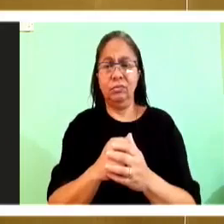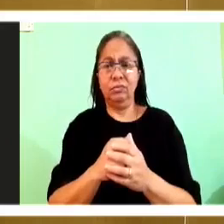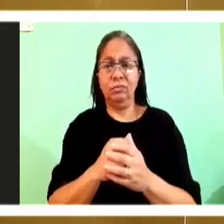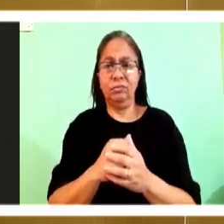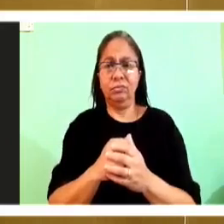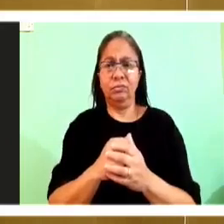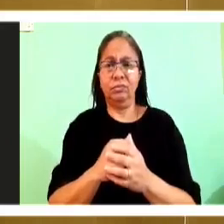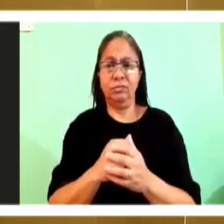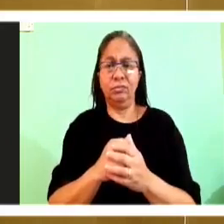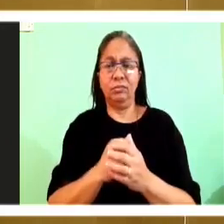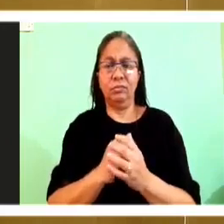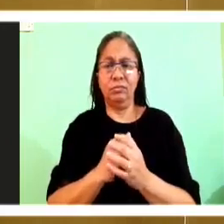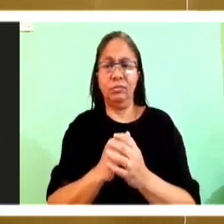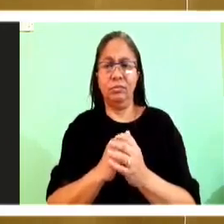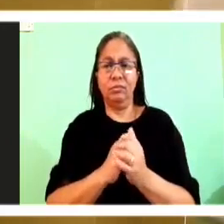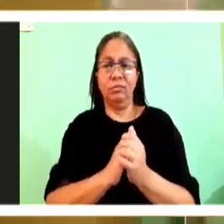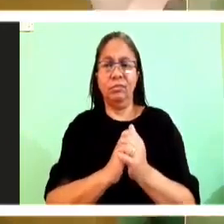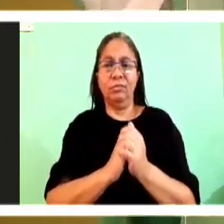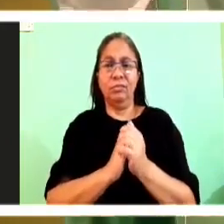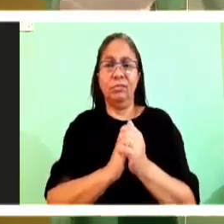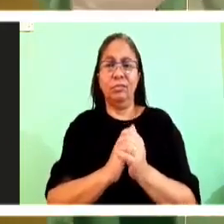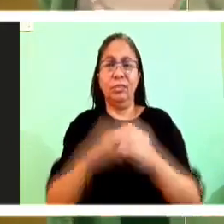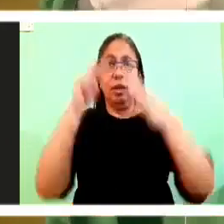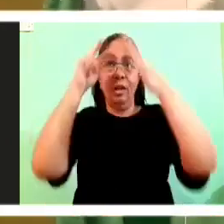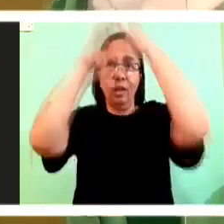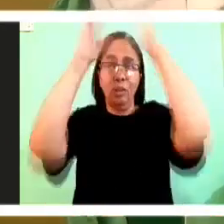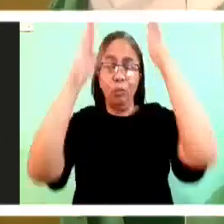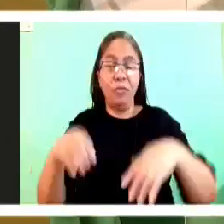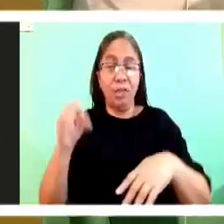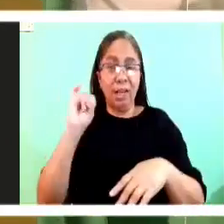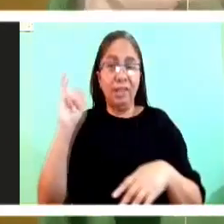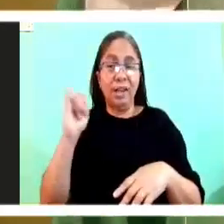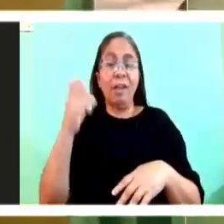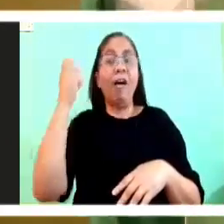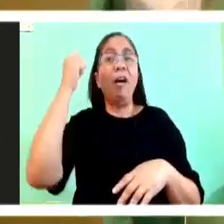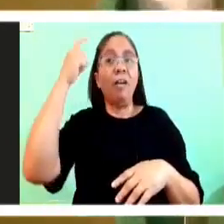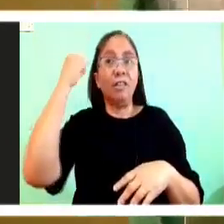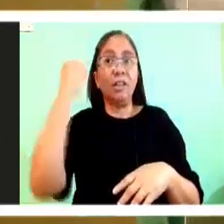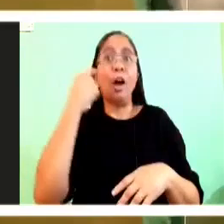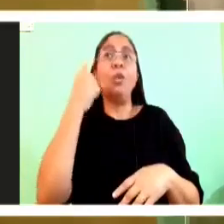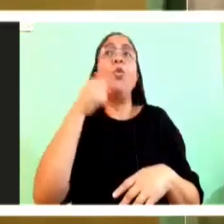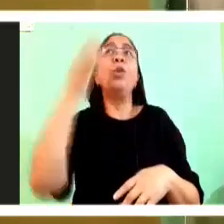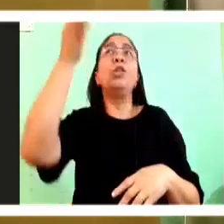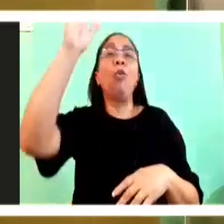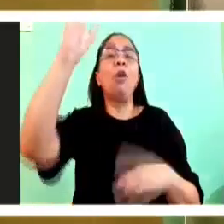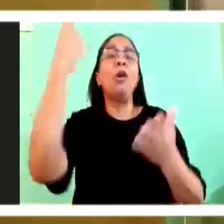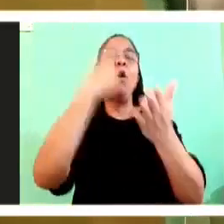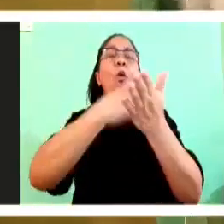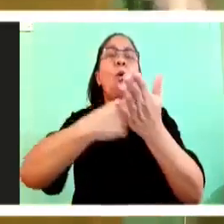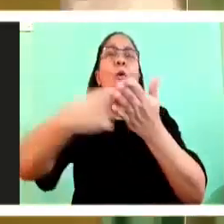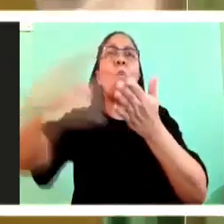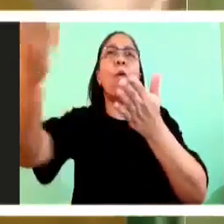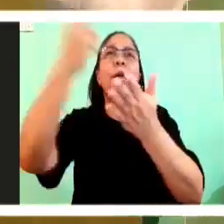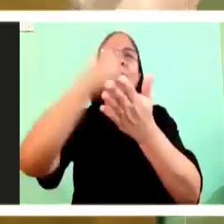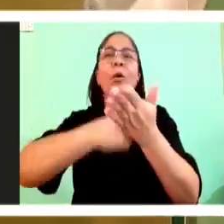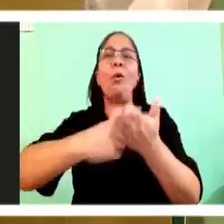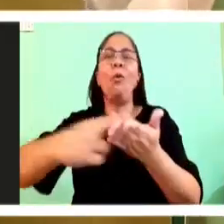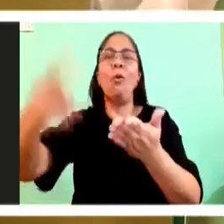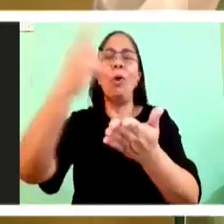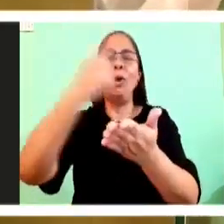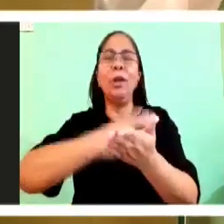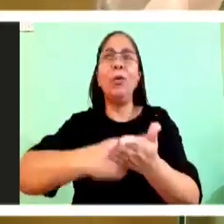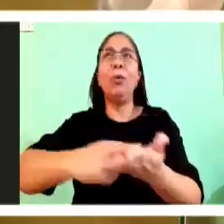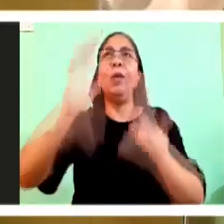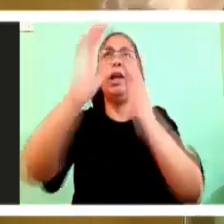Isaiah has God holy, holy, holy because his glory fills the whole earth.